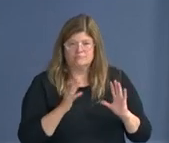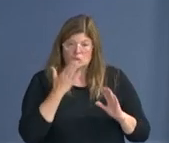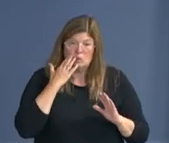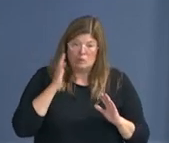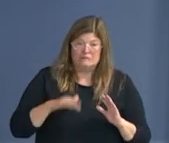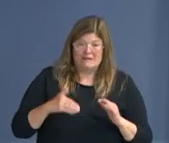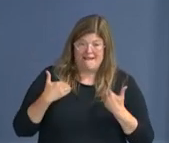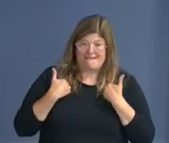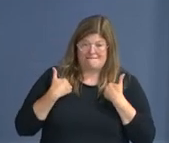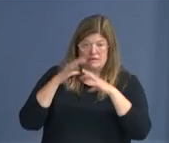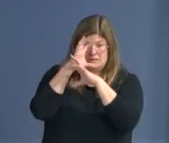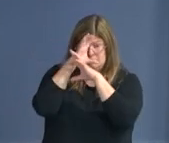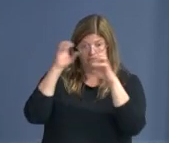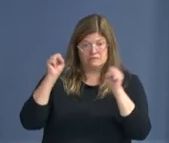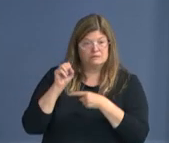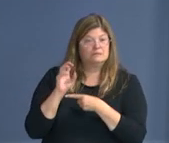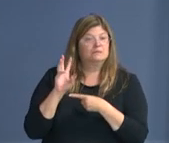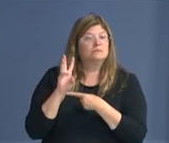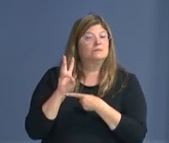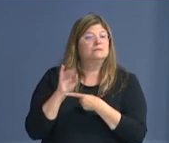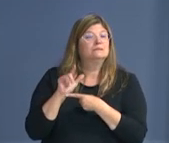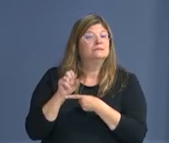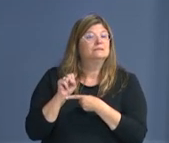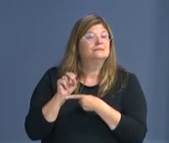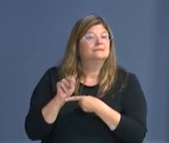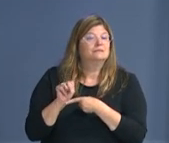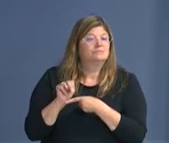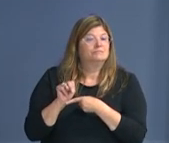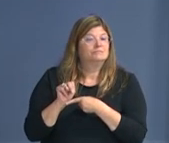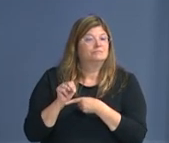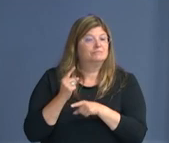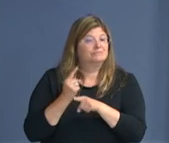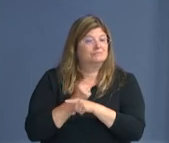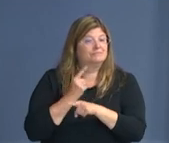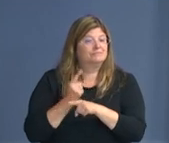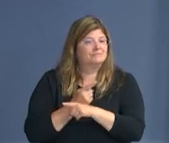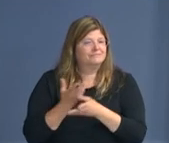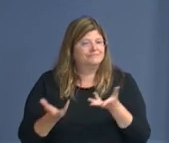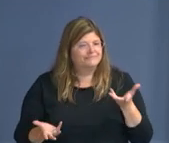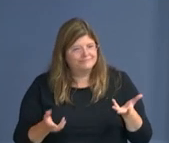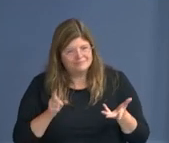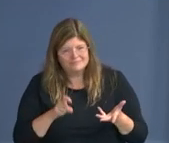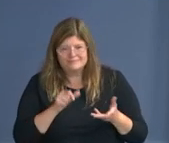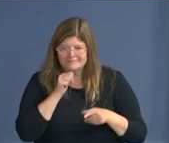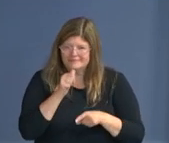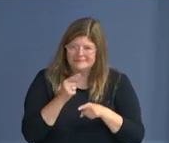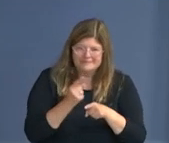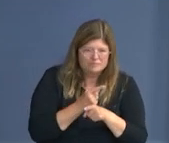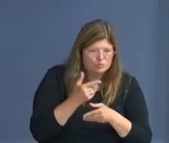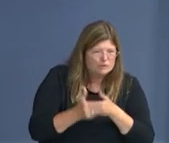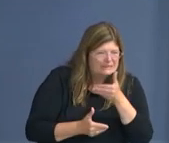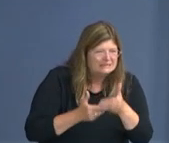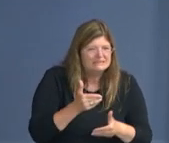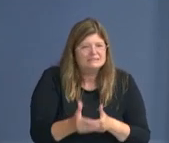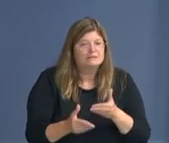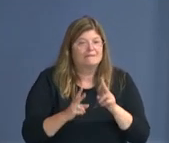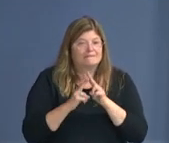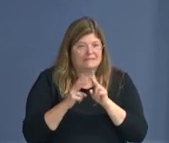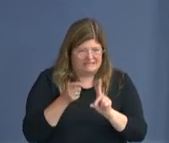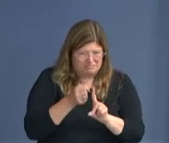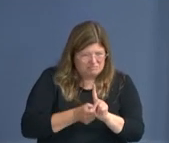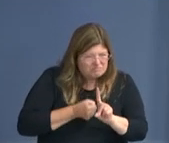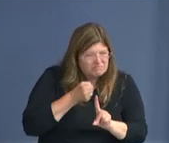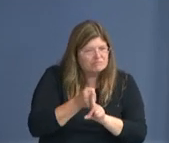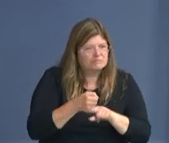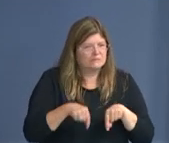Uh, I think that it has been appropriately disavowed. Um, it's particularly impactful here in the district. Um,